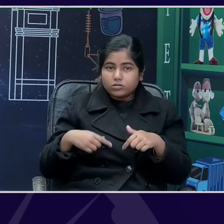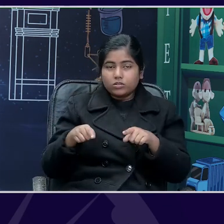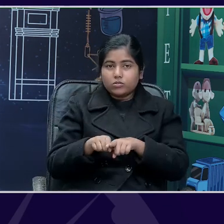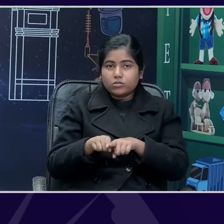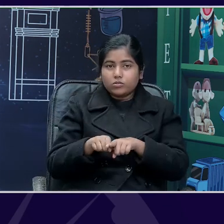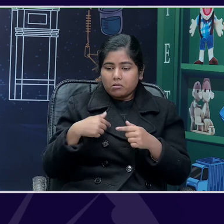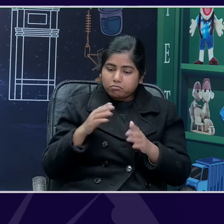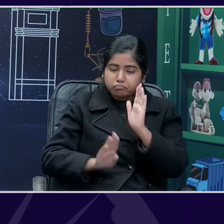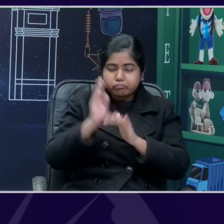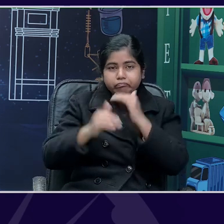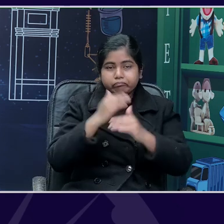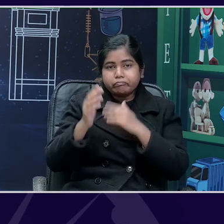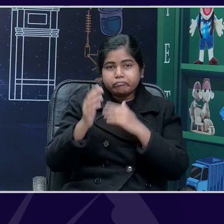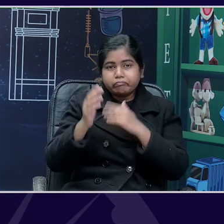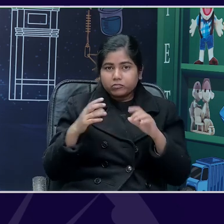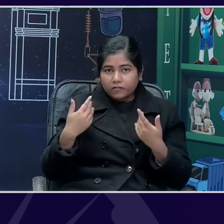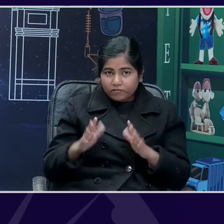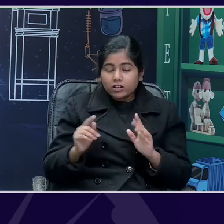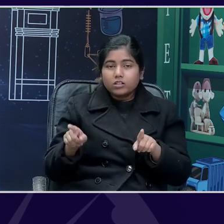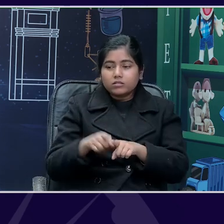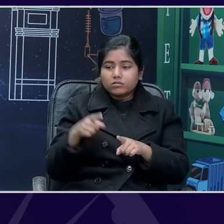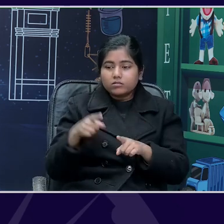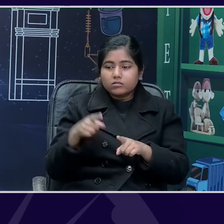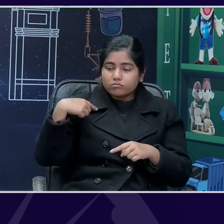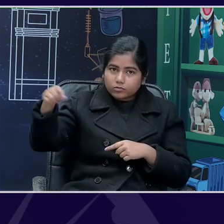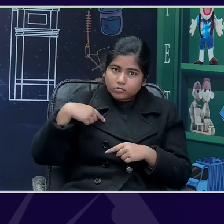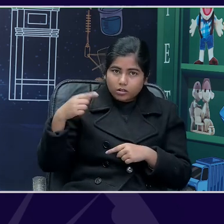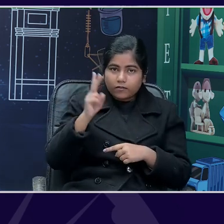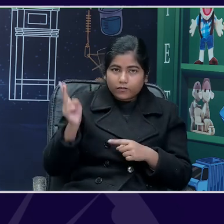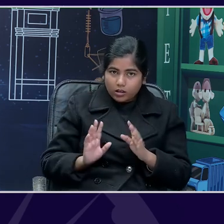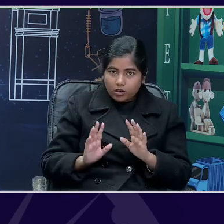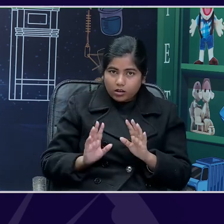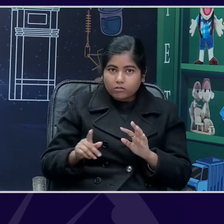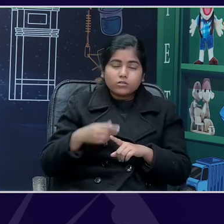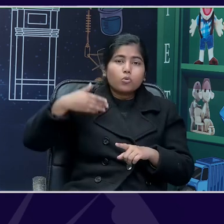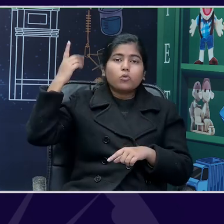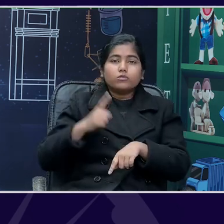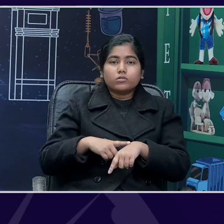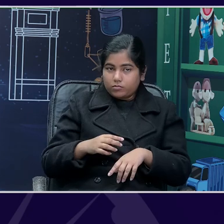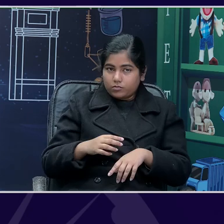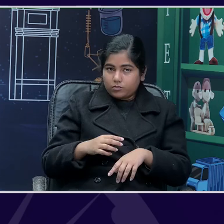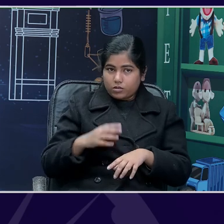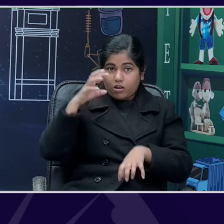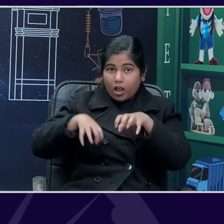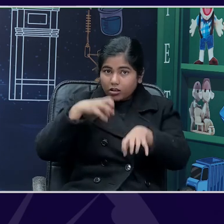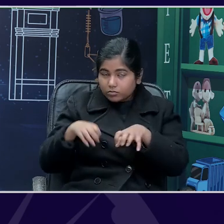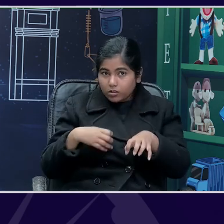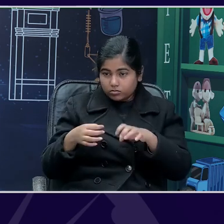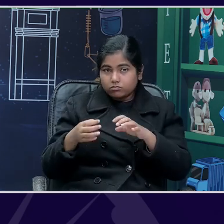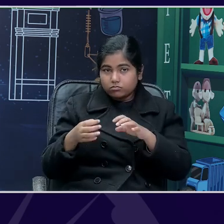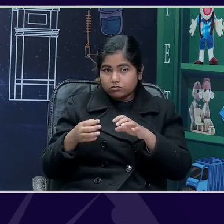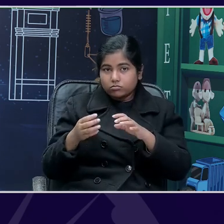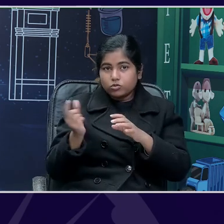we are very developed in transport and at that time only animal were used as a transport.